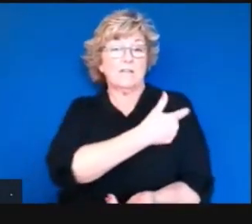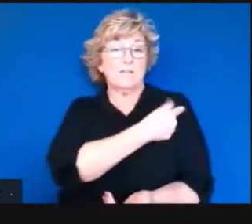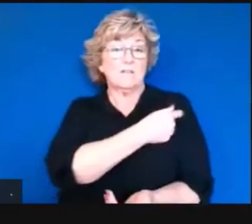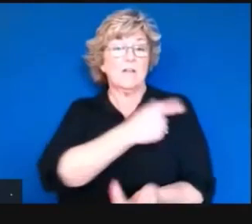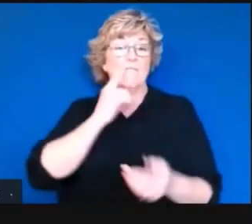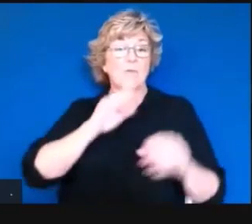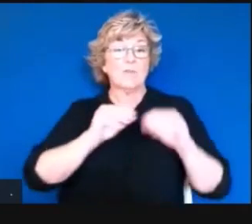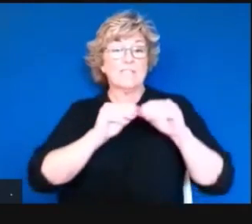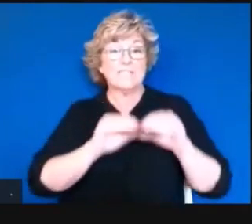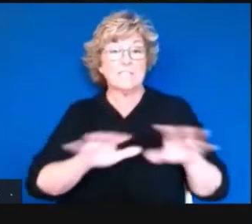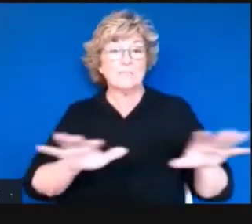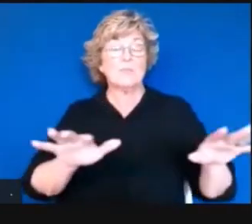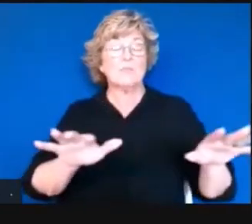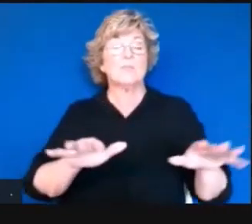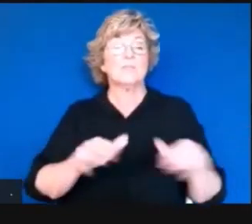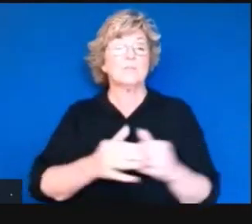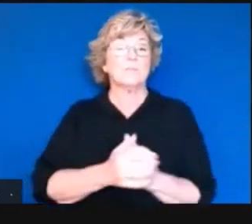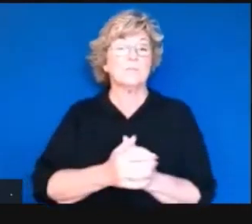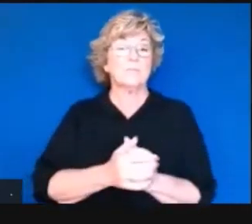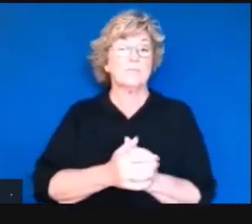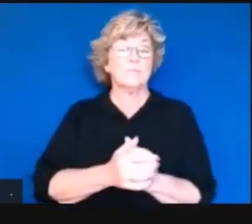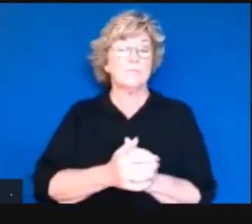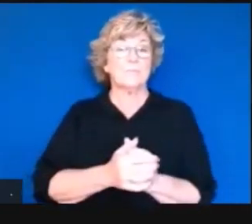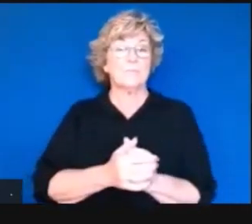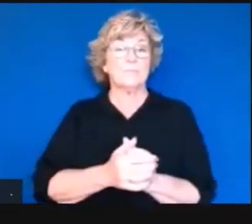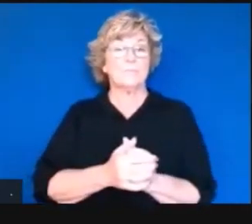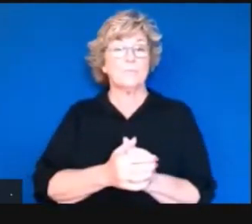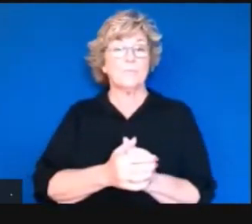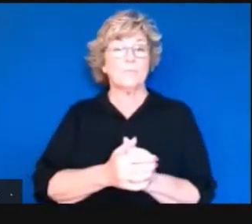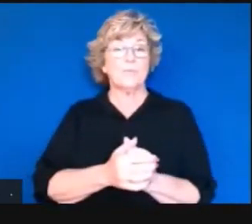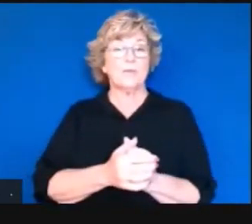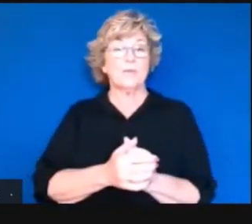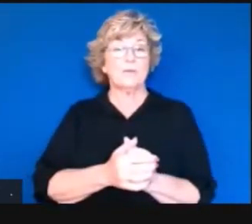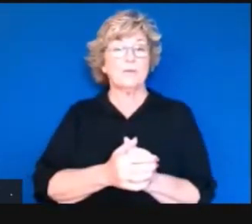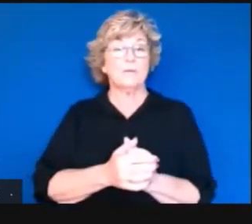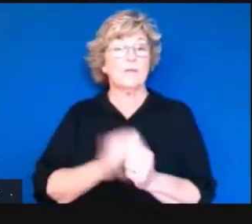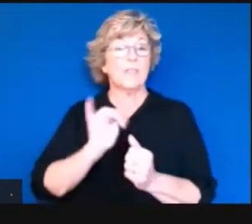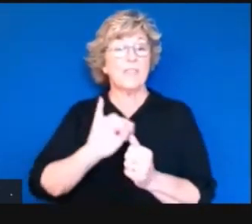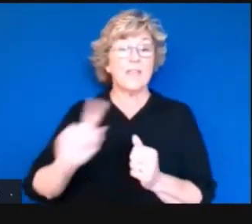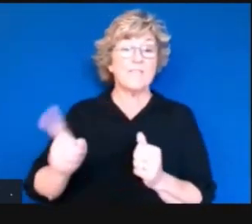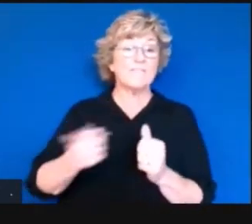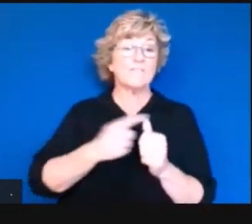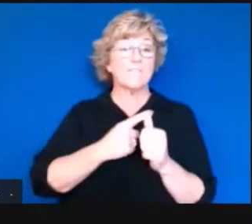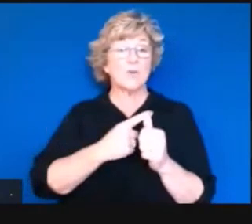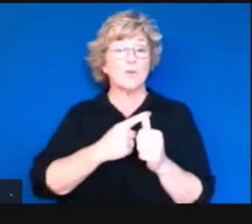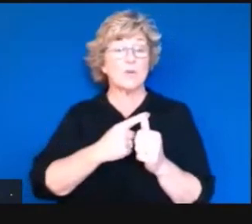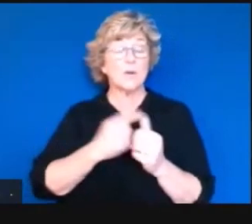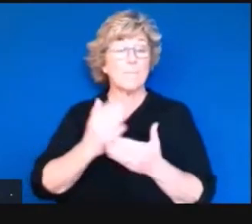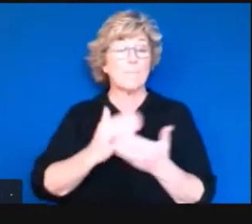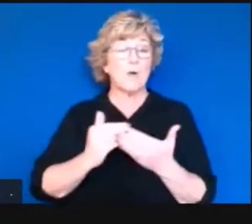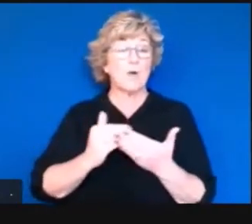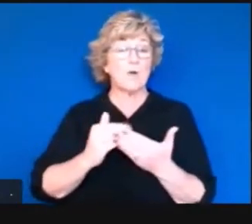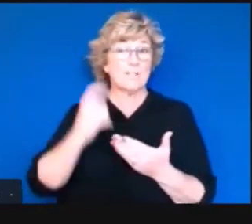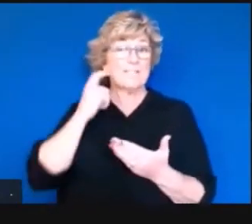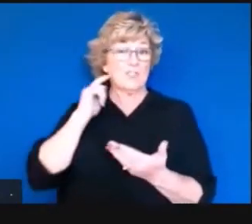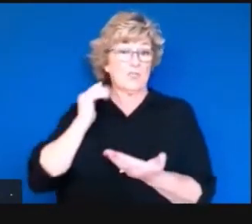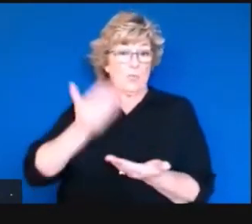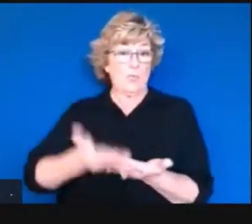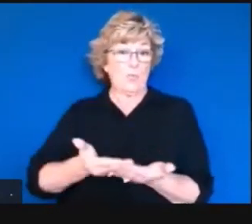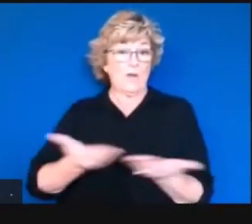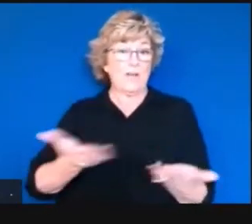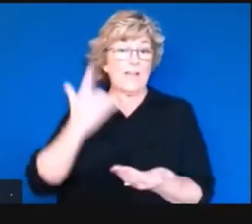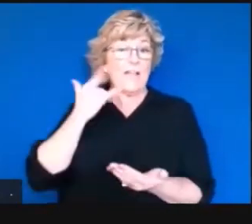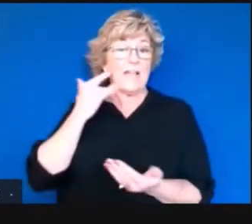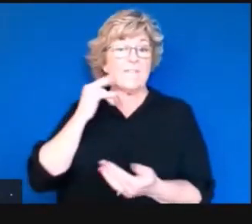distribution of these doses of vaccines. That first phase has arrived in California, 110